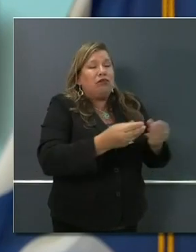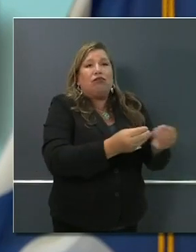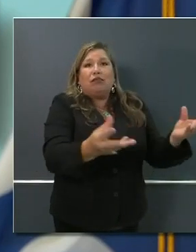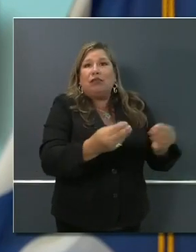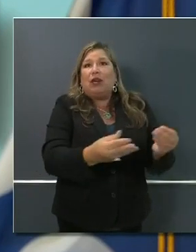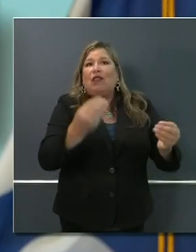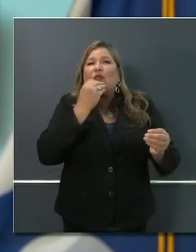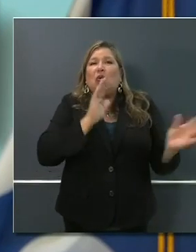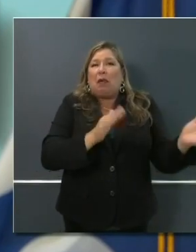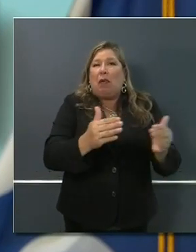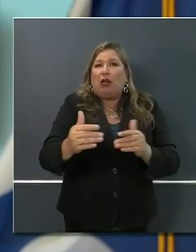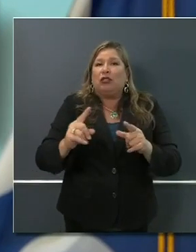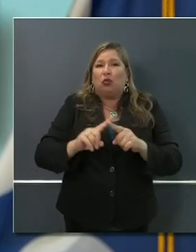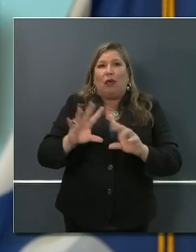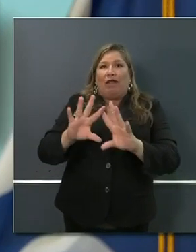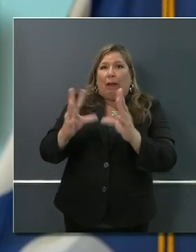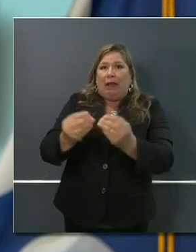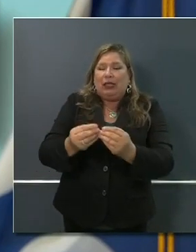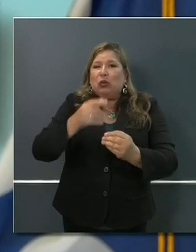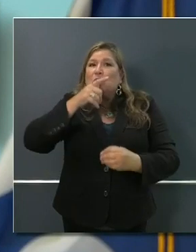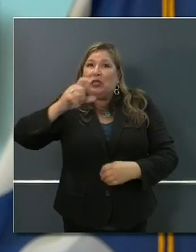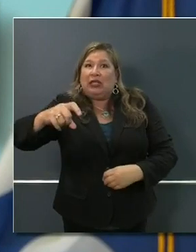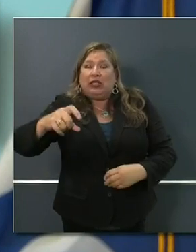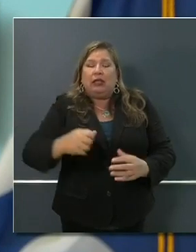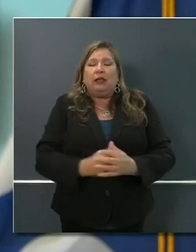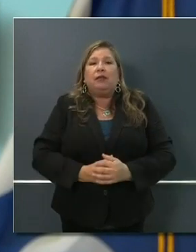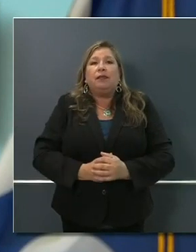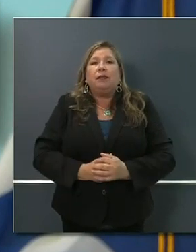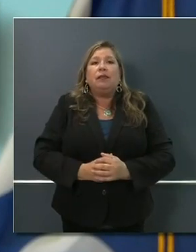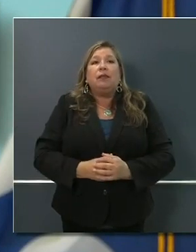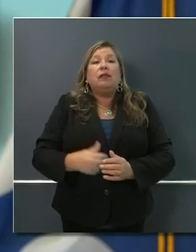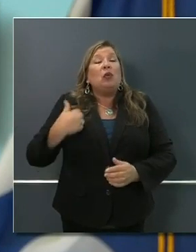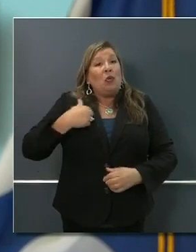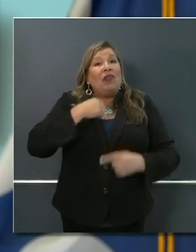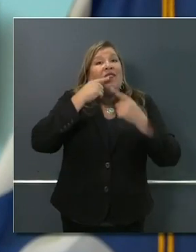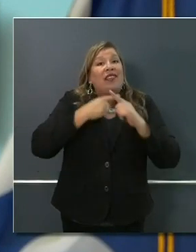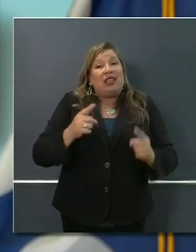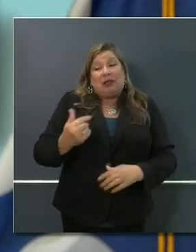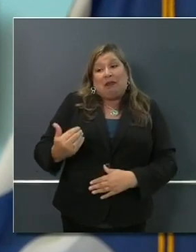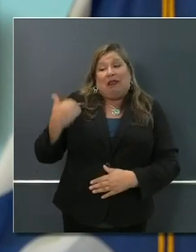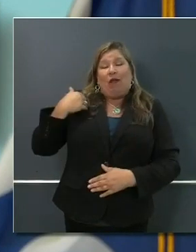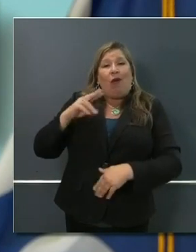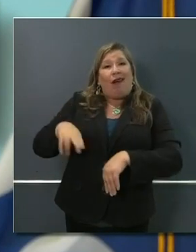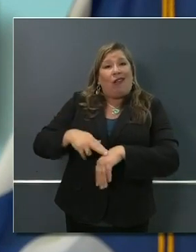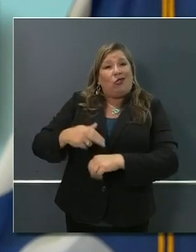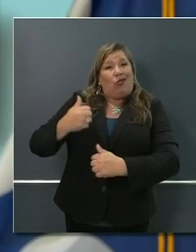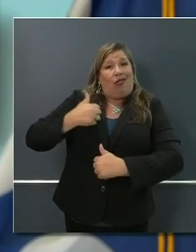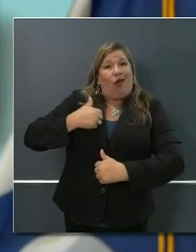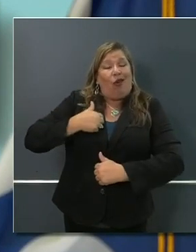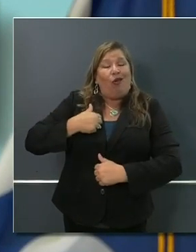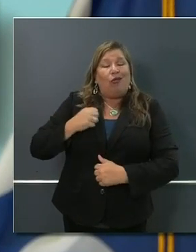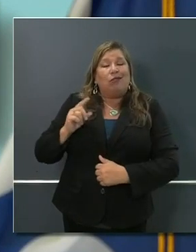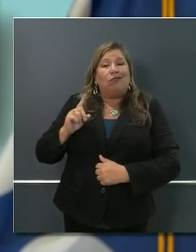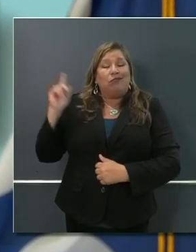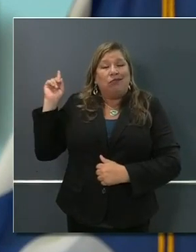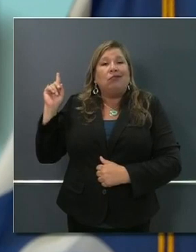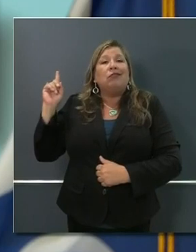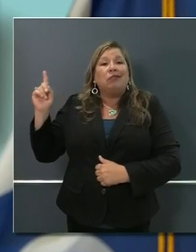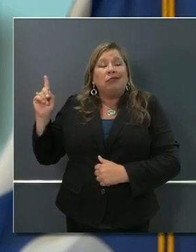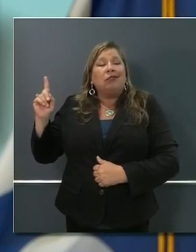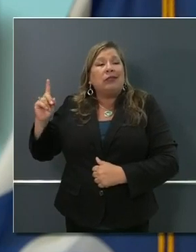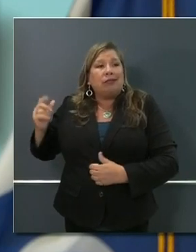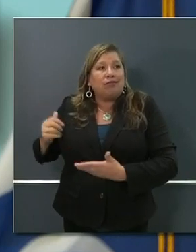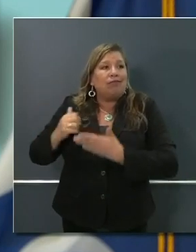boxes to families in need. We also announced the National Guard, the first mission the National Guard advanced during this